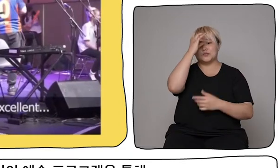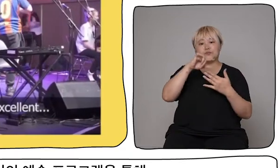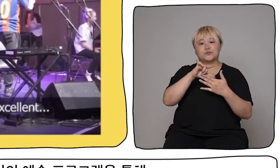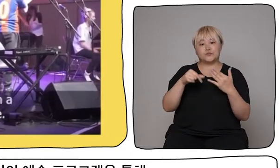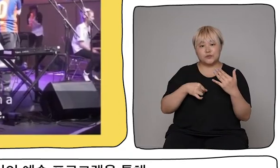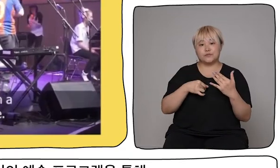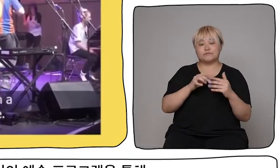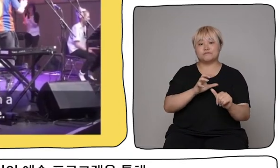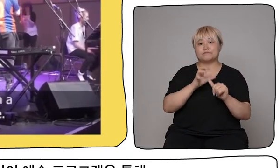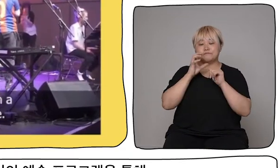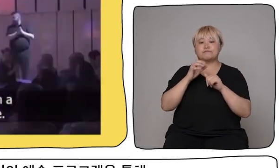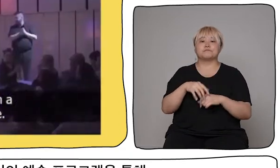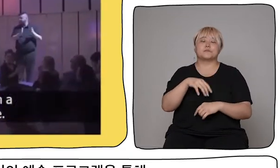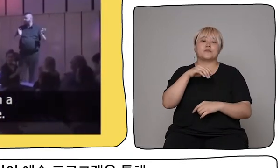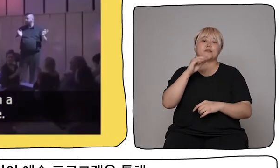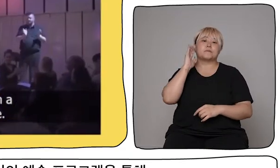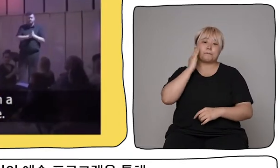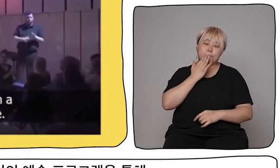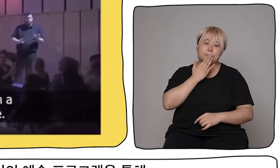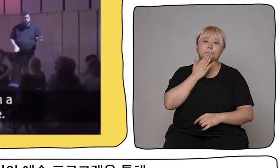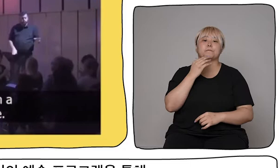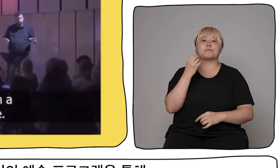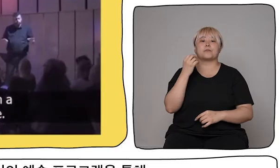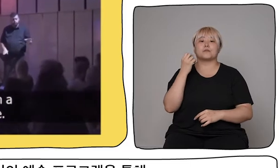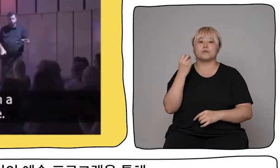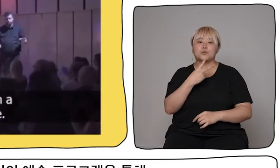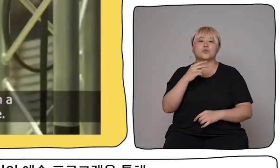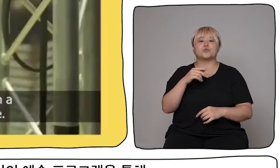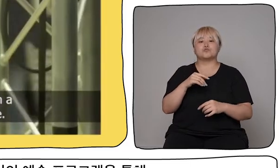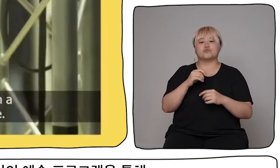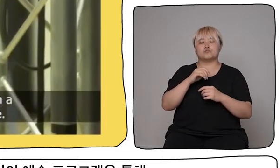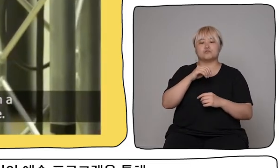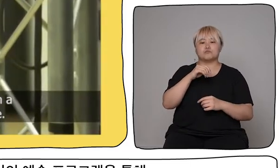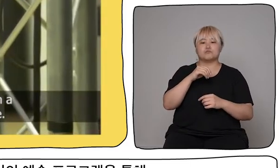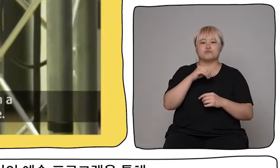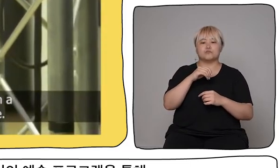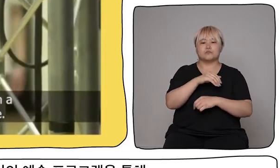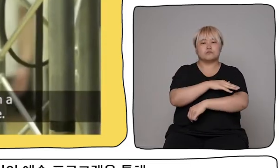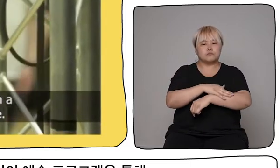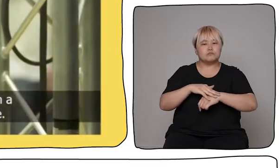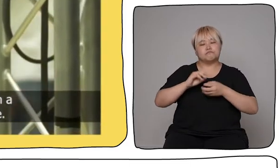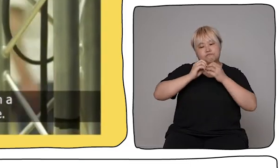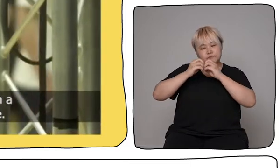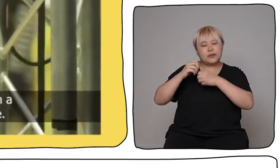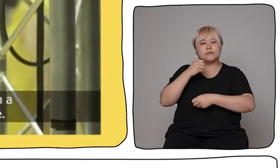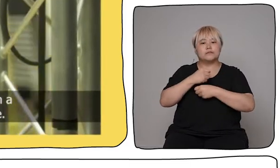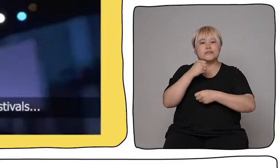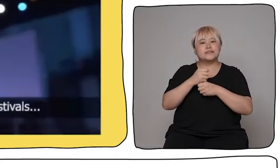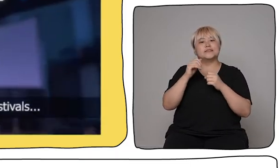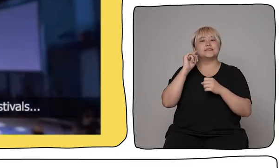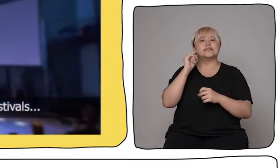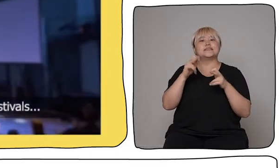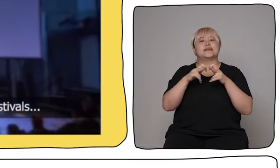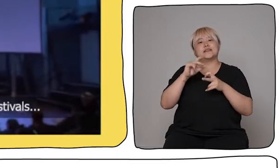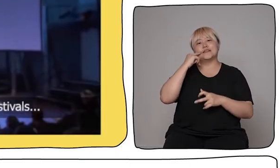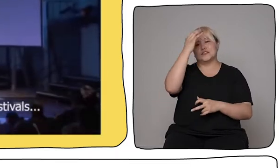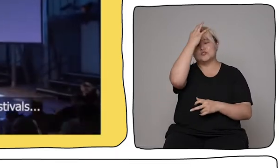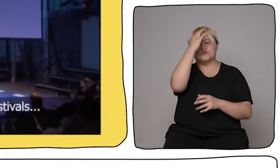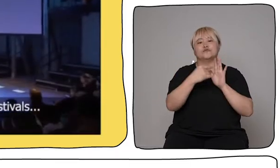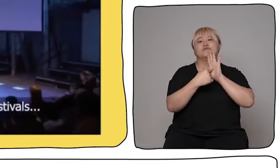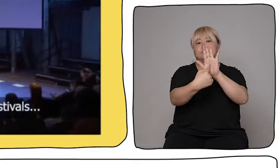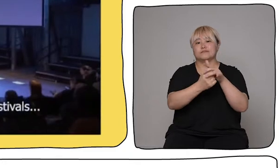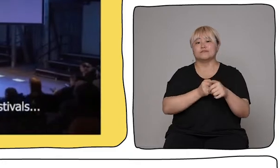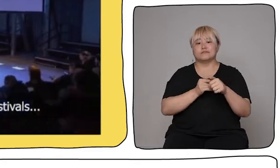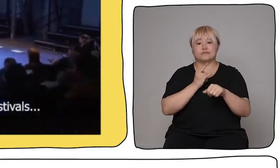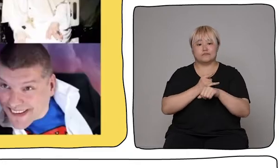excellent disability and deaf arts through a multi-artform artistic programme. This programme includes high quality